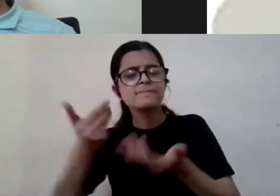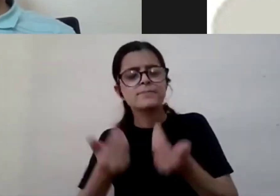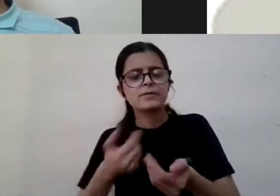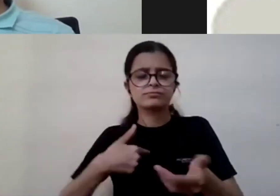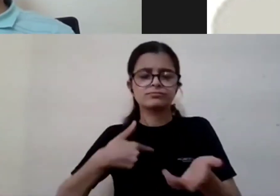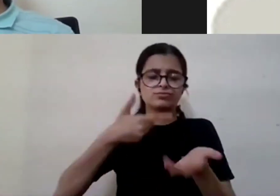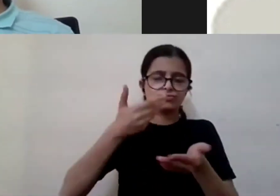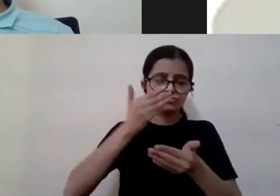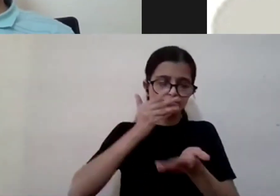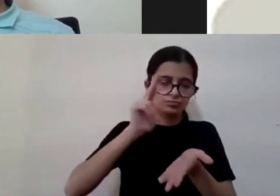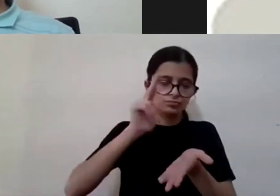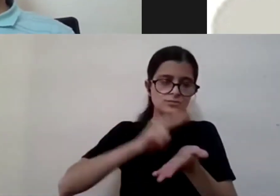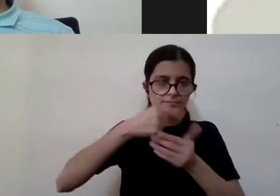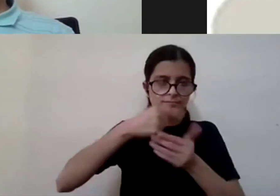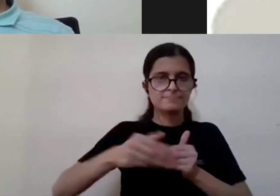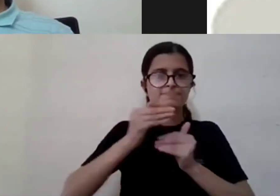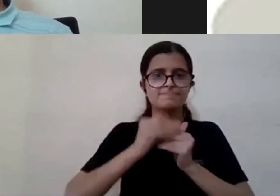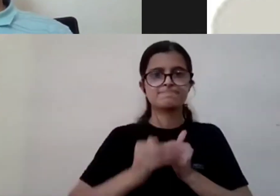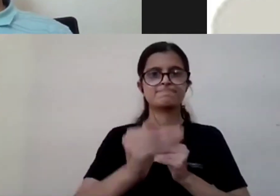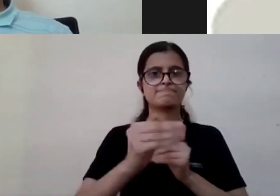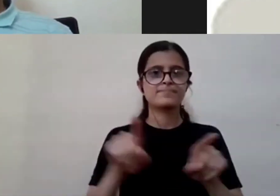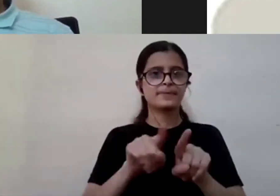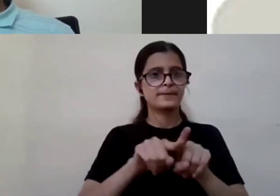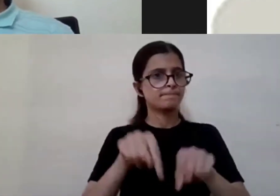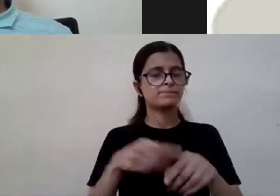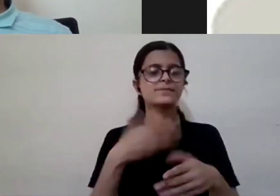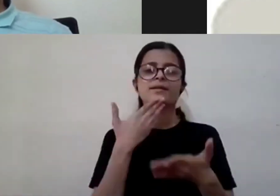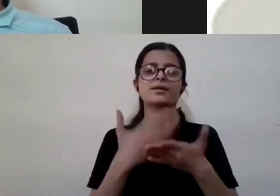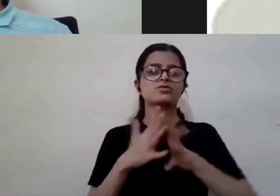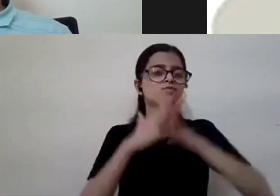wonderful thank you so much sir